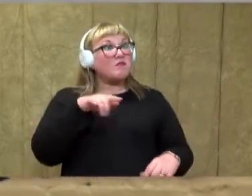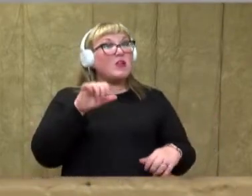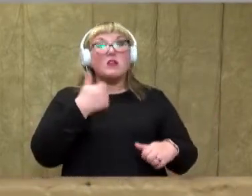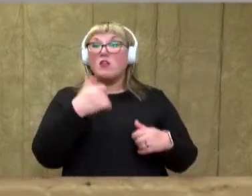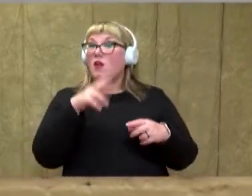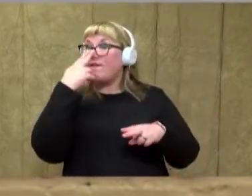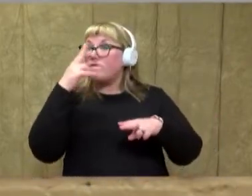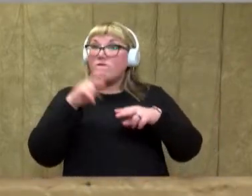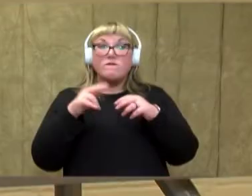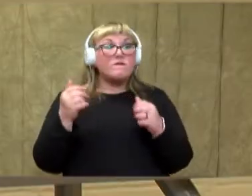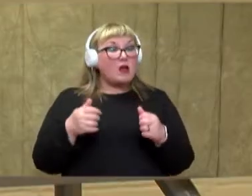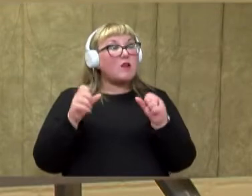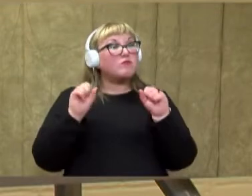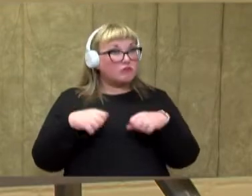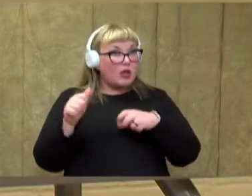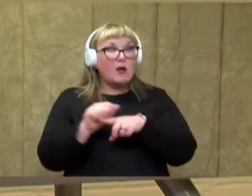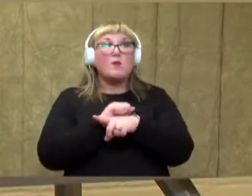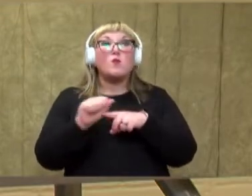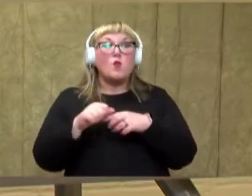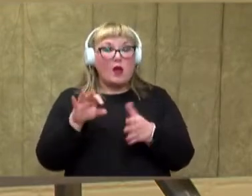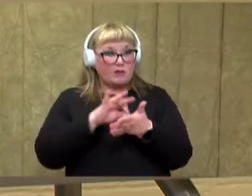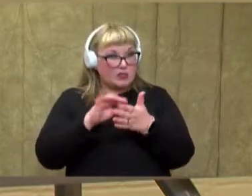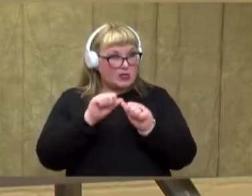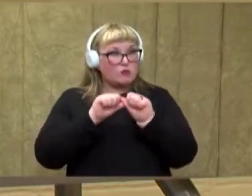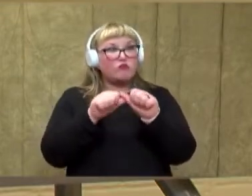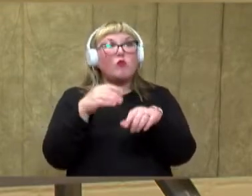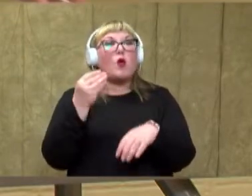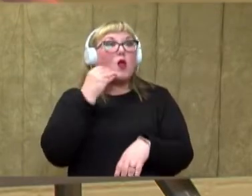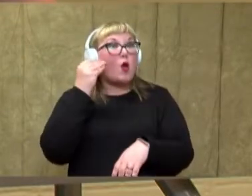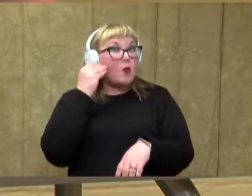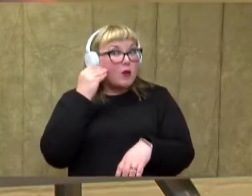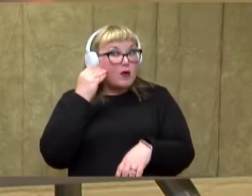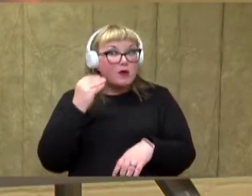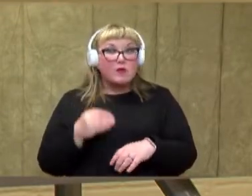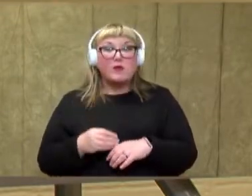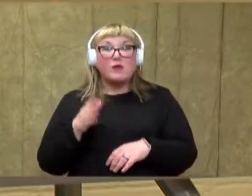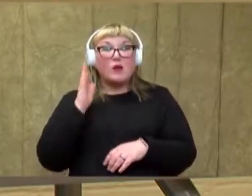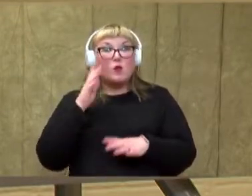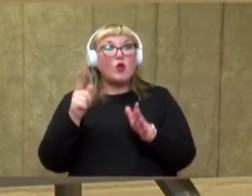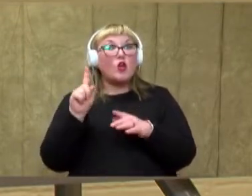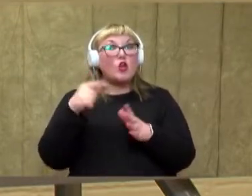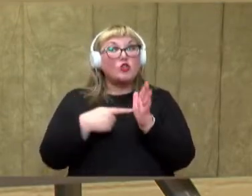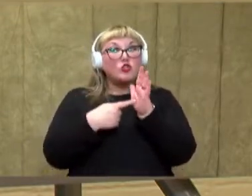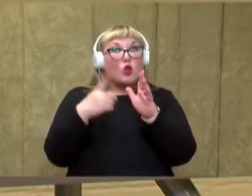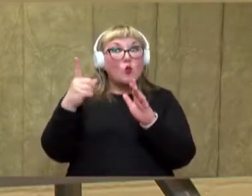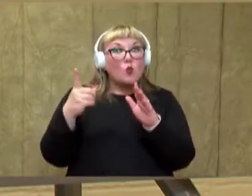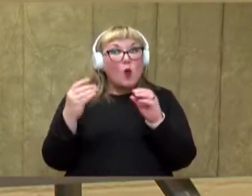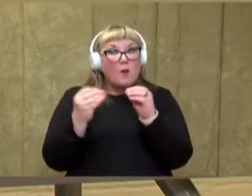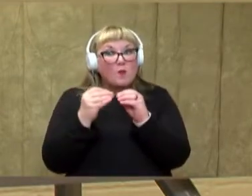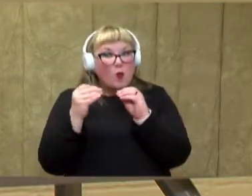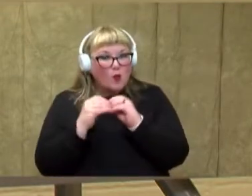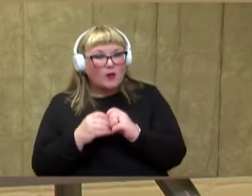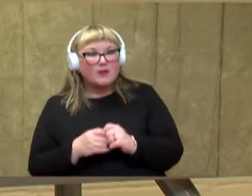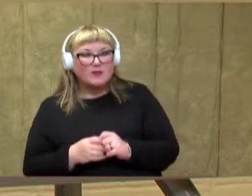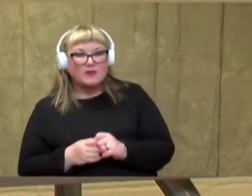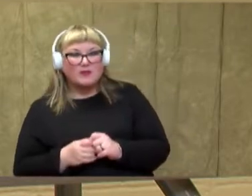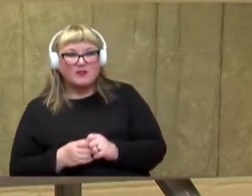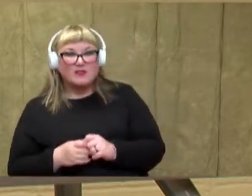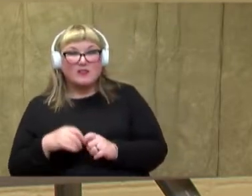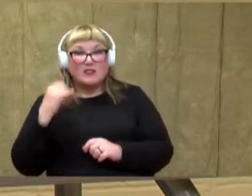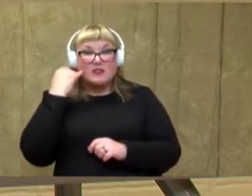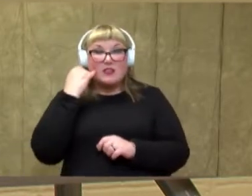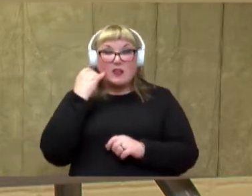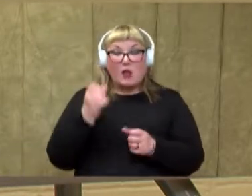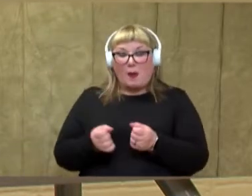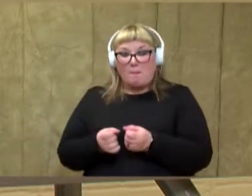fun way that you can practice counting on and make it a game at home. I'm going to show you one more way if you have